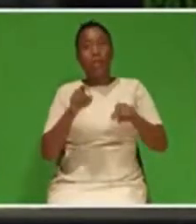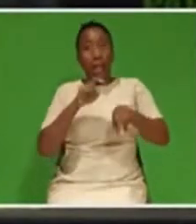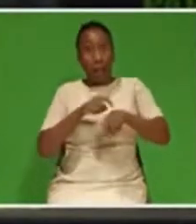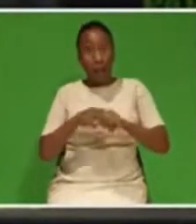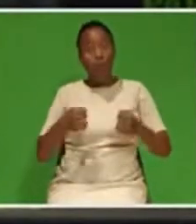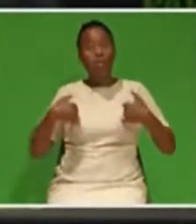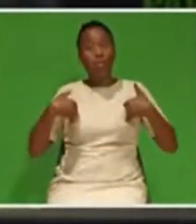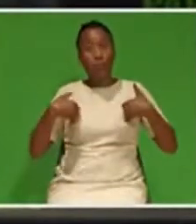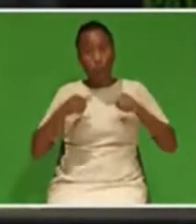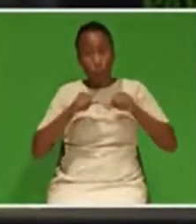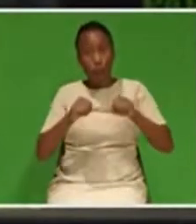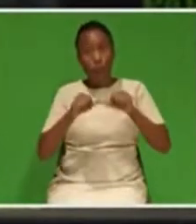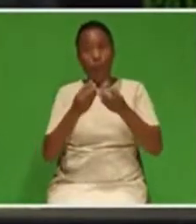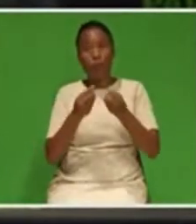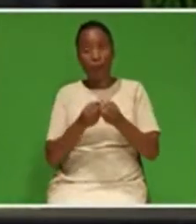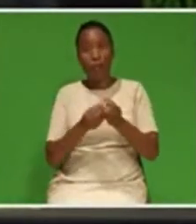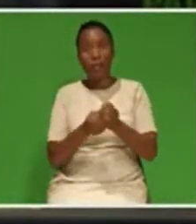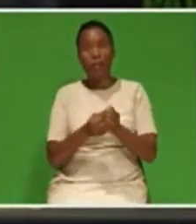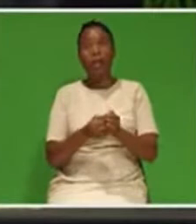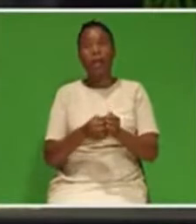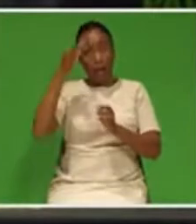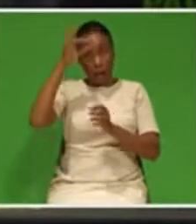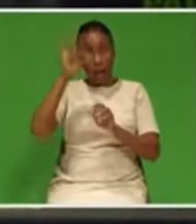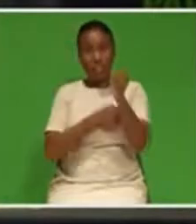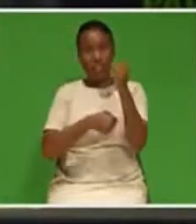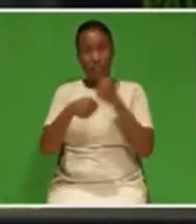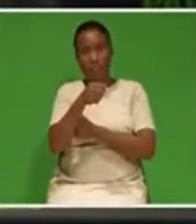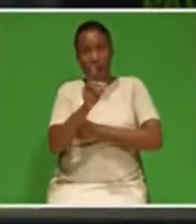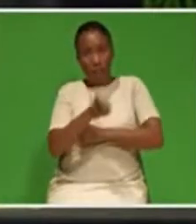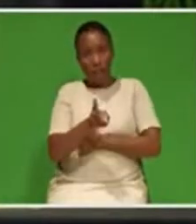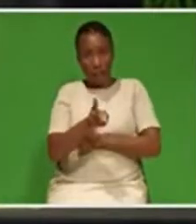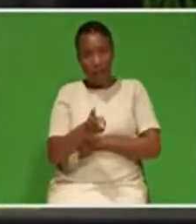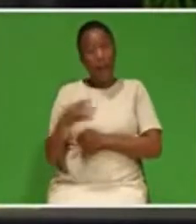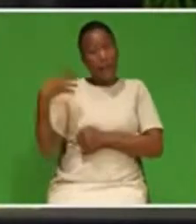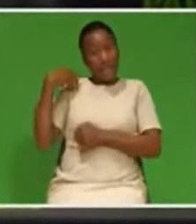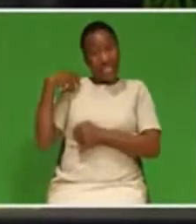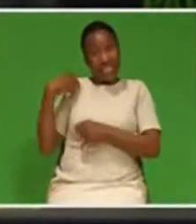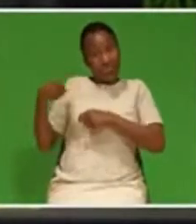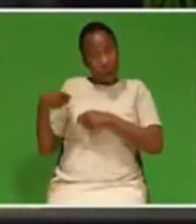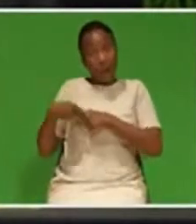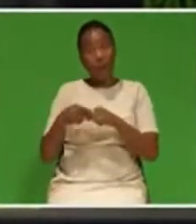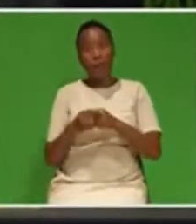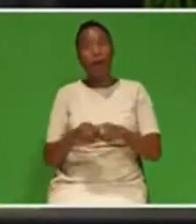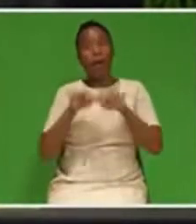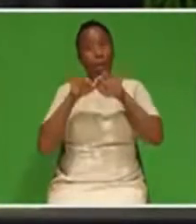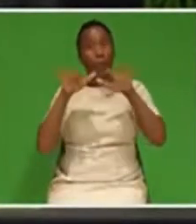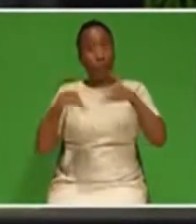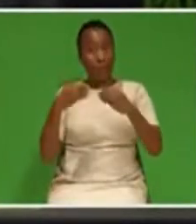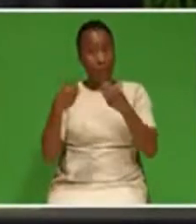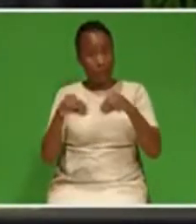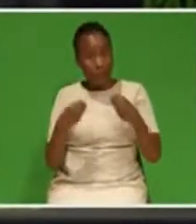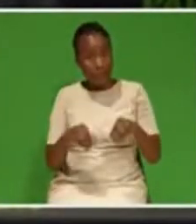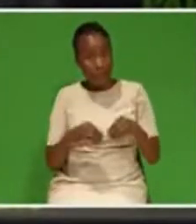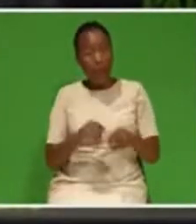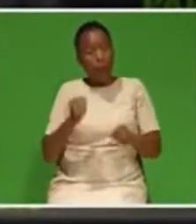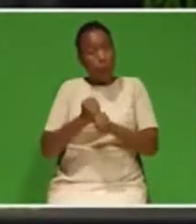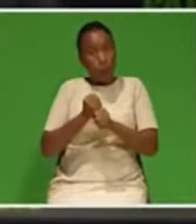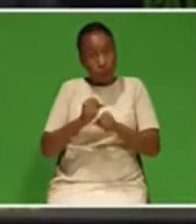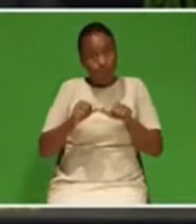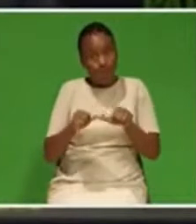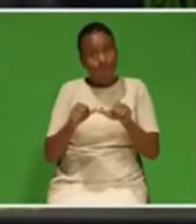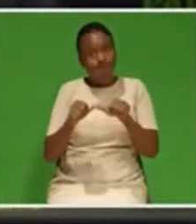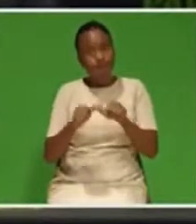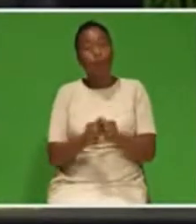of government. The minister of public enterprises will therefore continue to work on the restructuring of